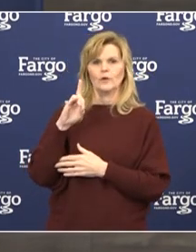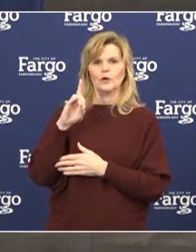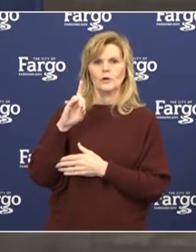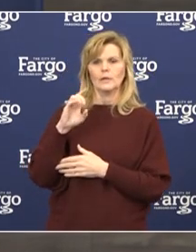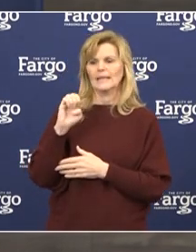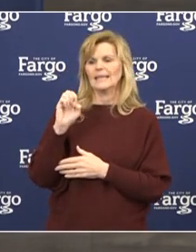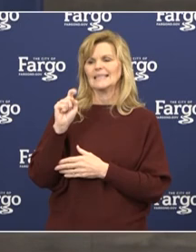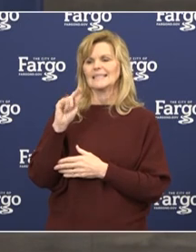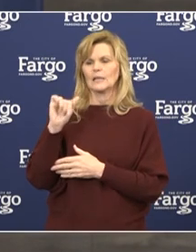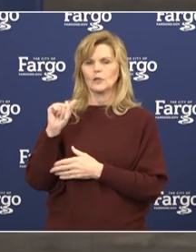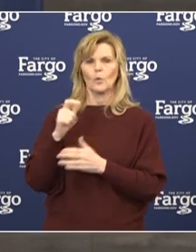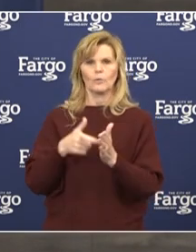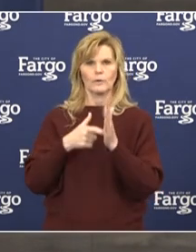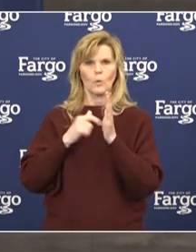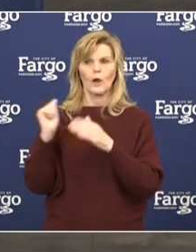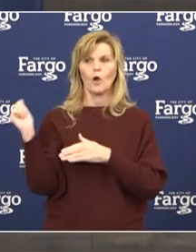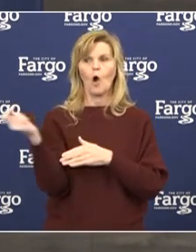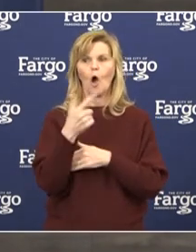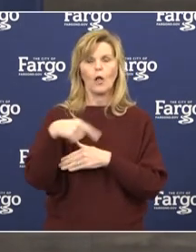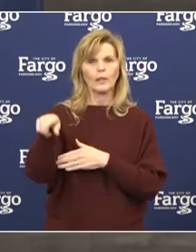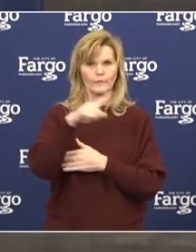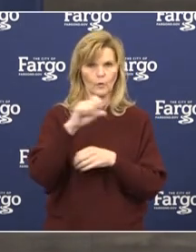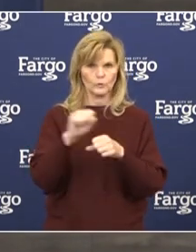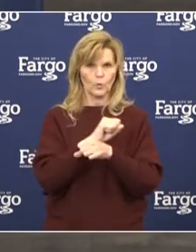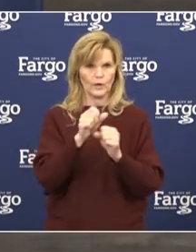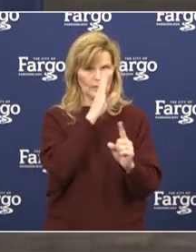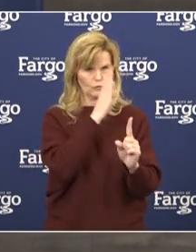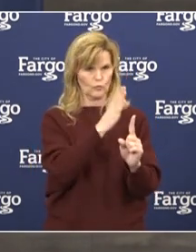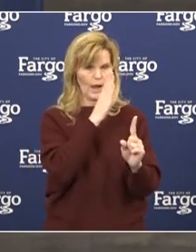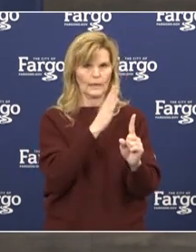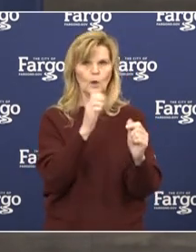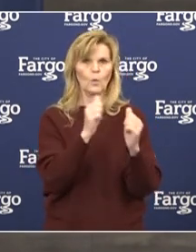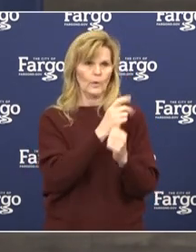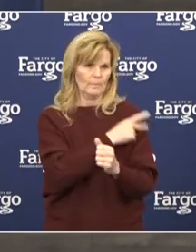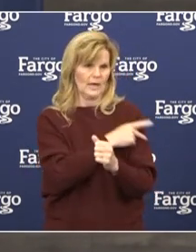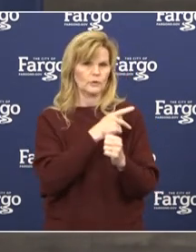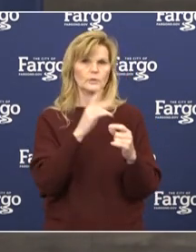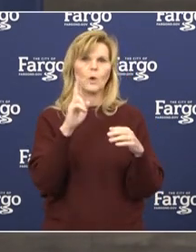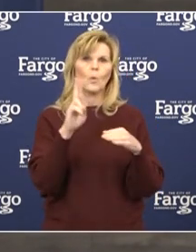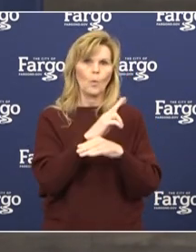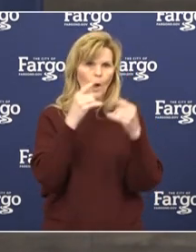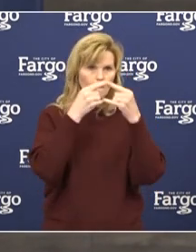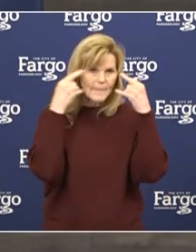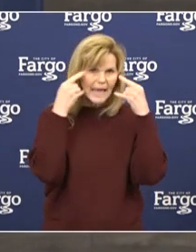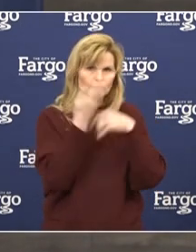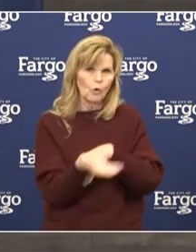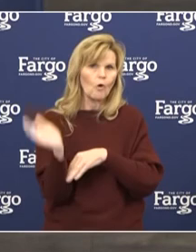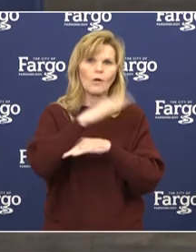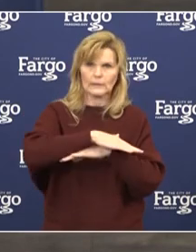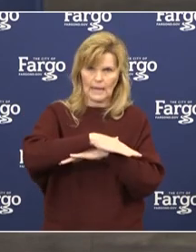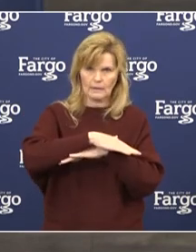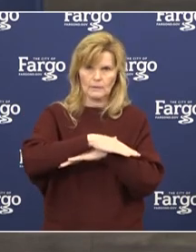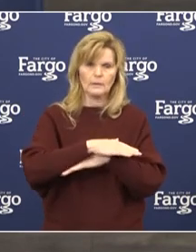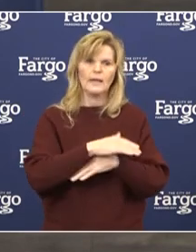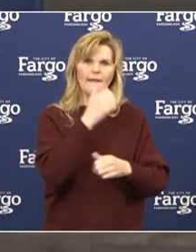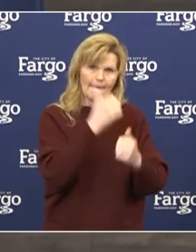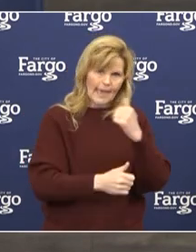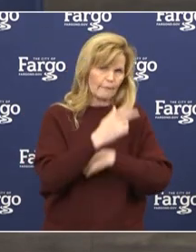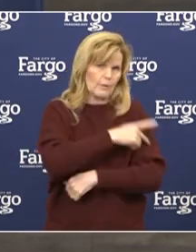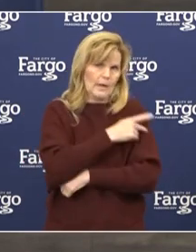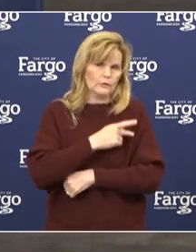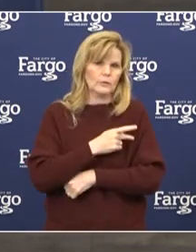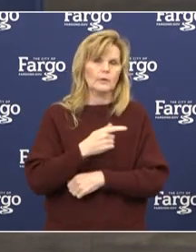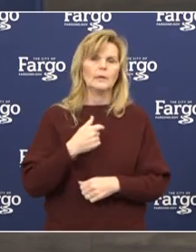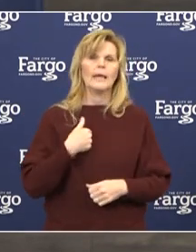mandating all employees with direct patient care are masking for their entire day. And we recommend all